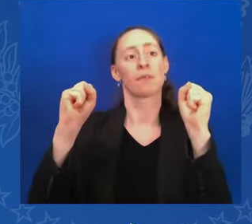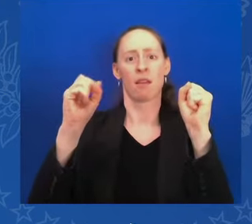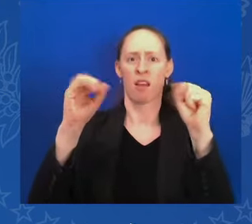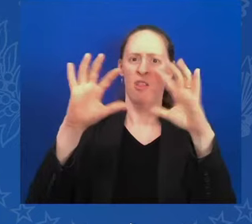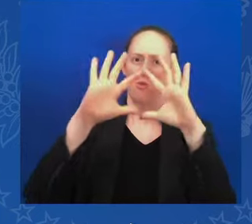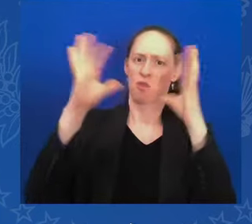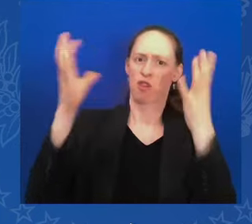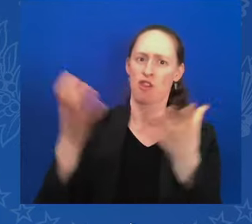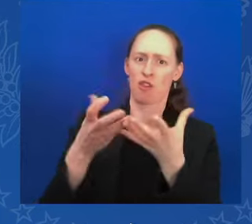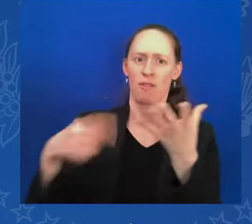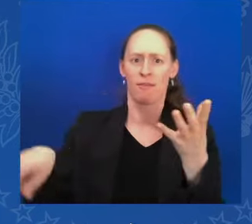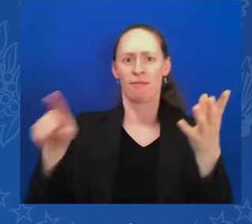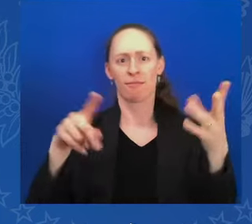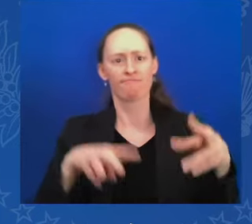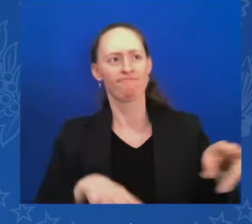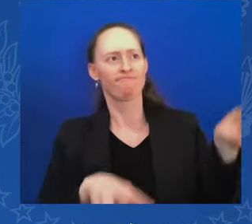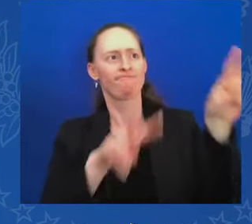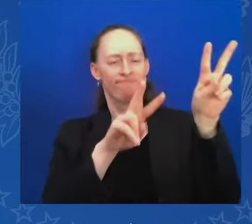and sisters.